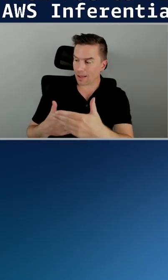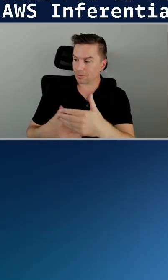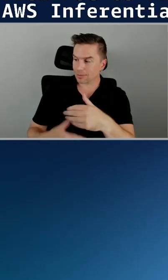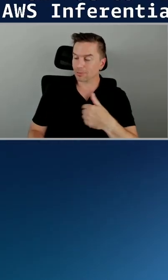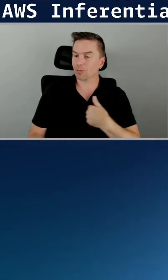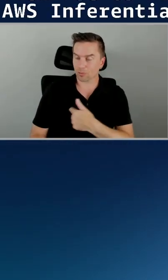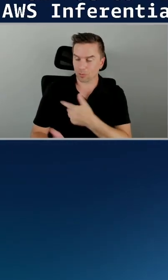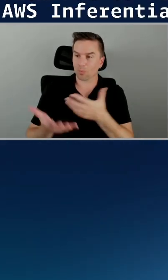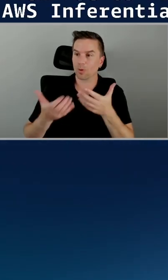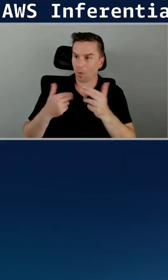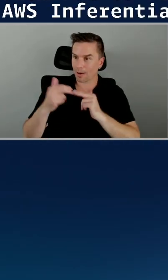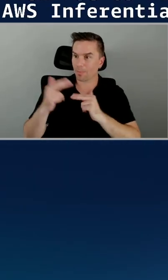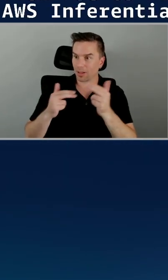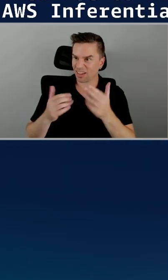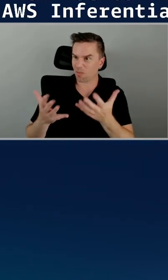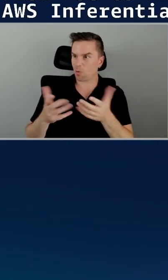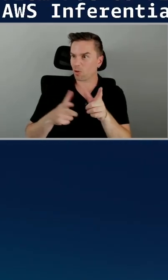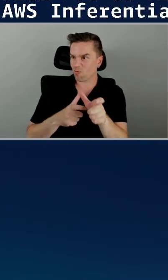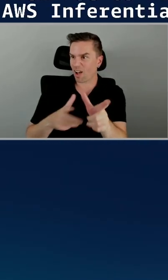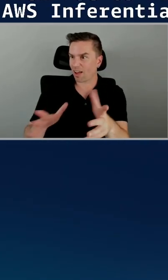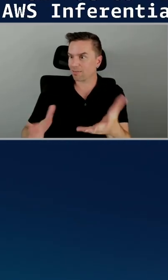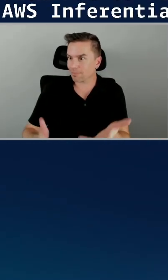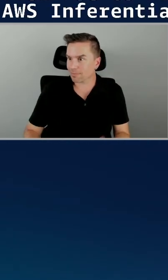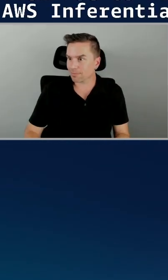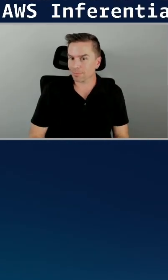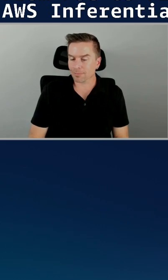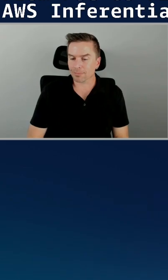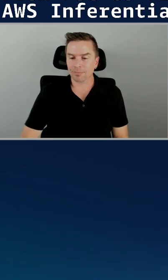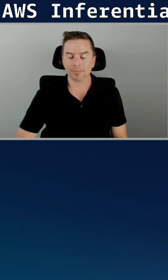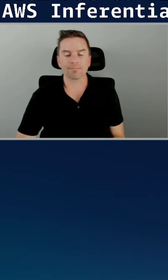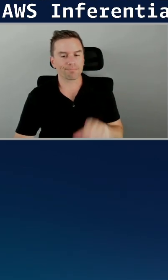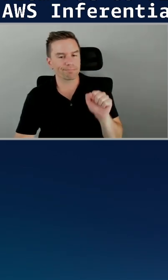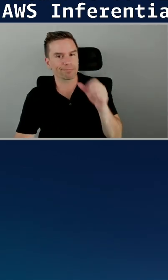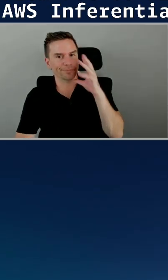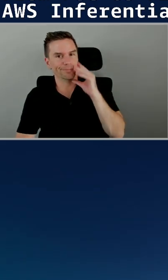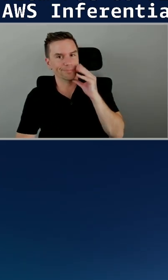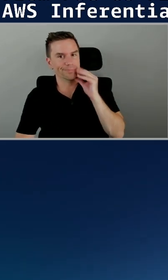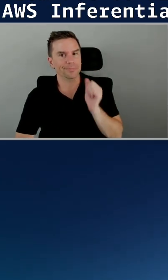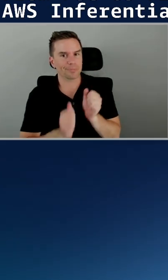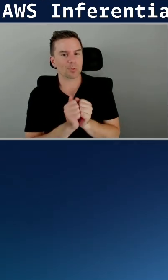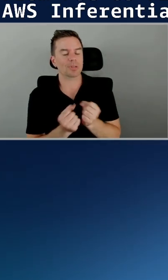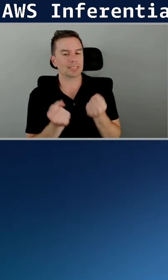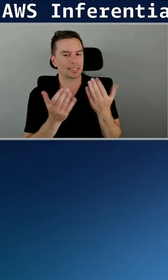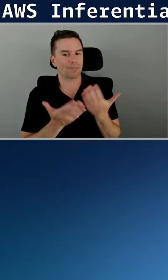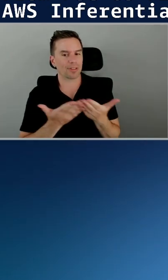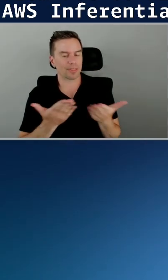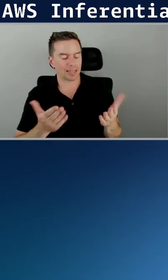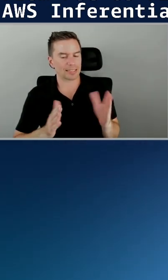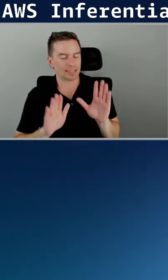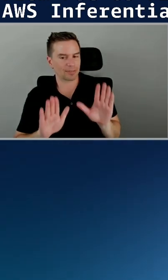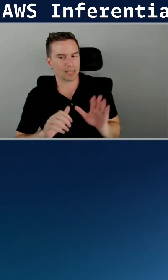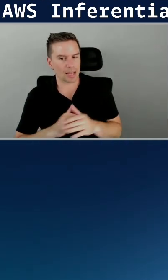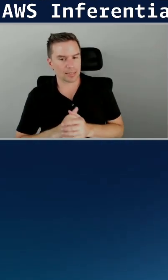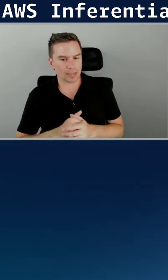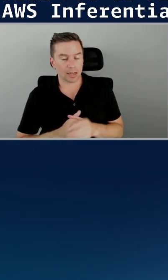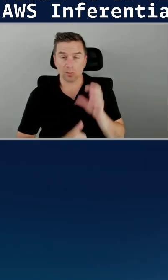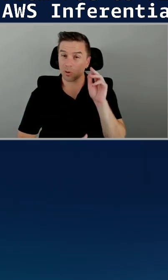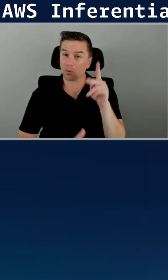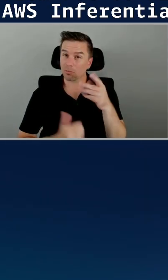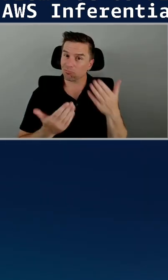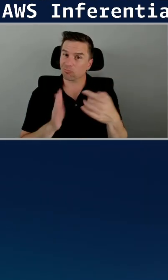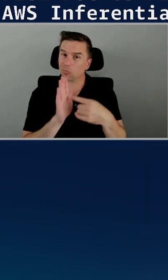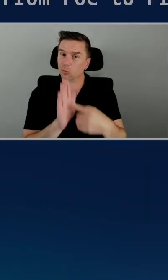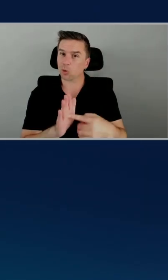fast. Yeah. Yeah. We've had that experience in a number of things. It's fantastic. Yeah. Yeah. Awesome. Well, show us the demo. Yeah. We want to see it. see